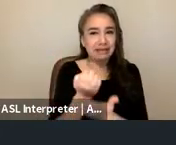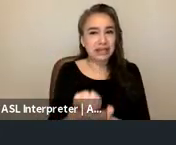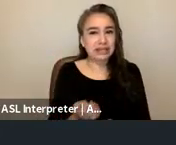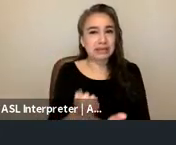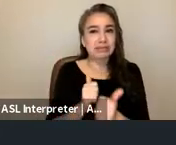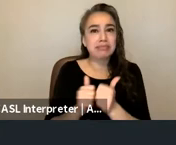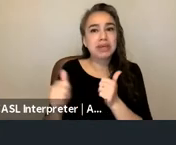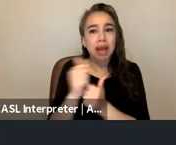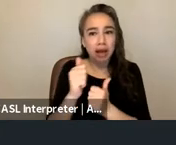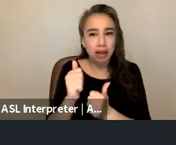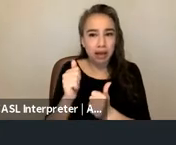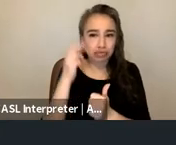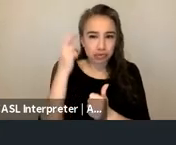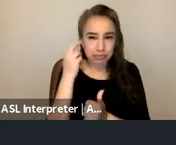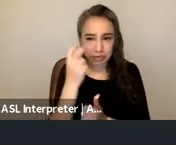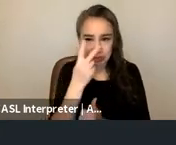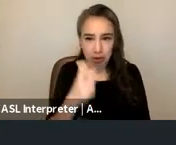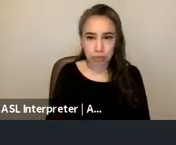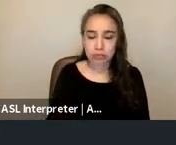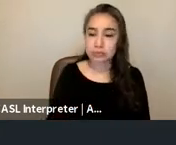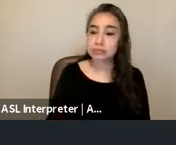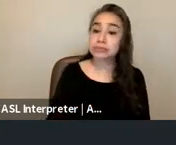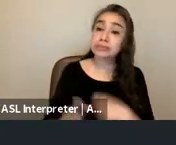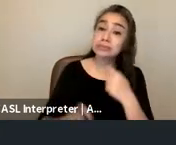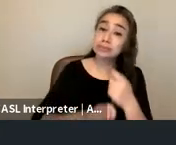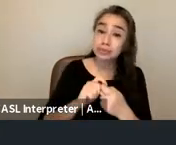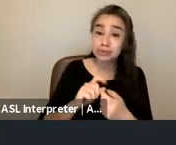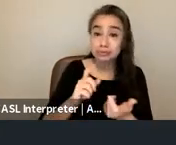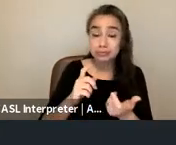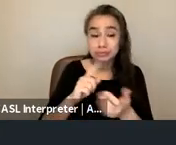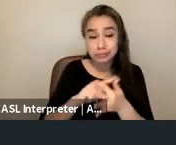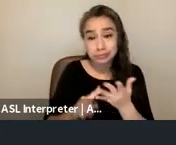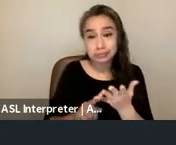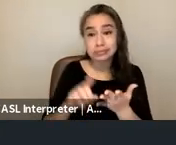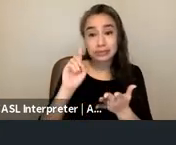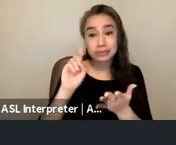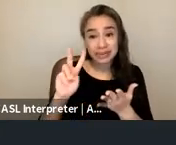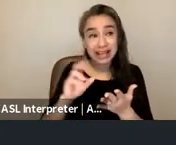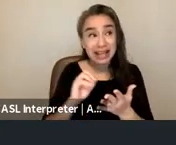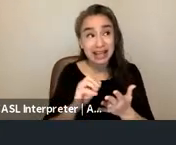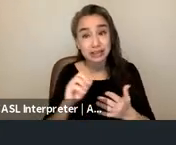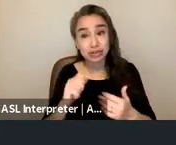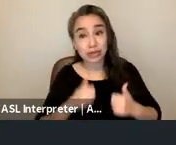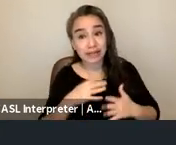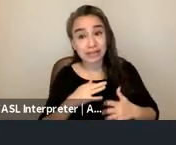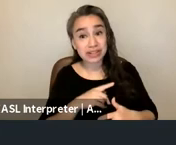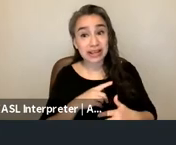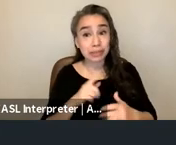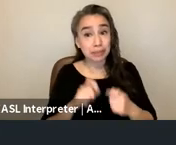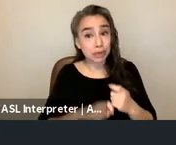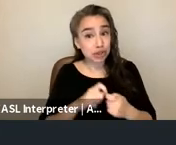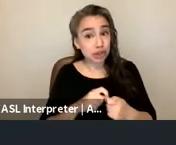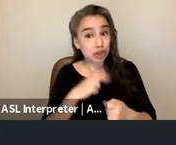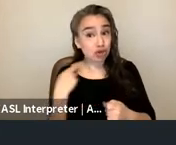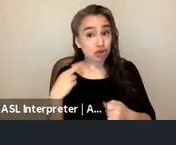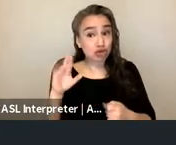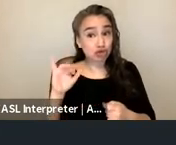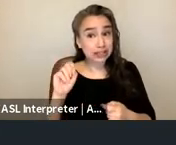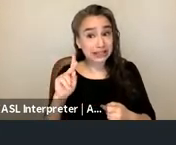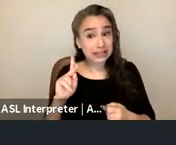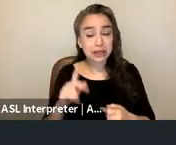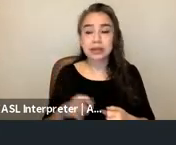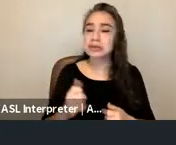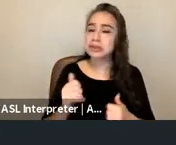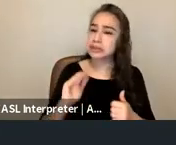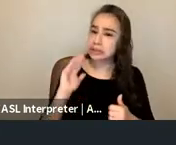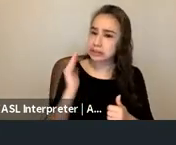violence and in particular domestic violence and the risk of leaving for survivors it seems then the survivors were really making a